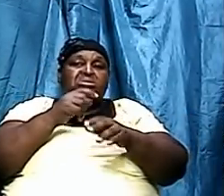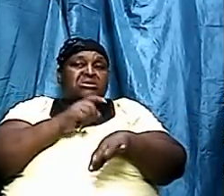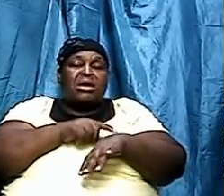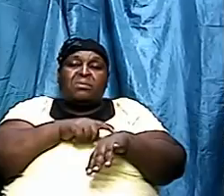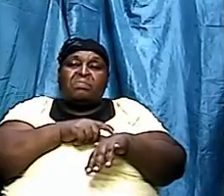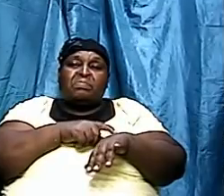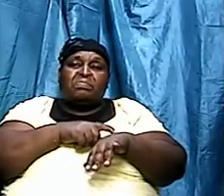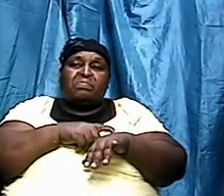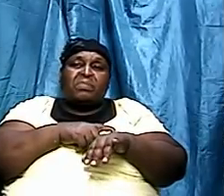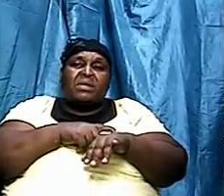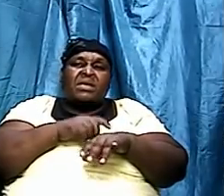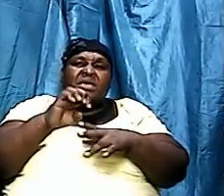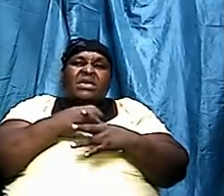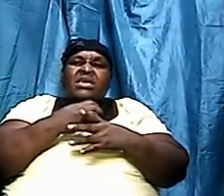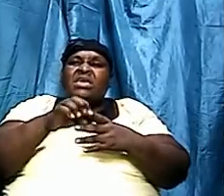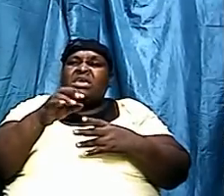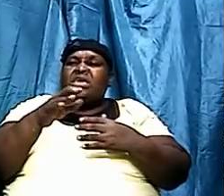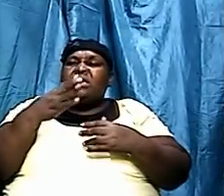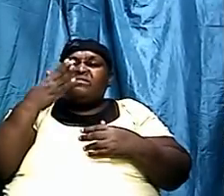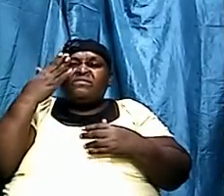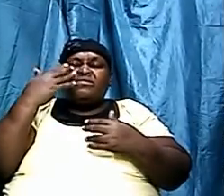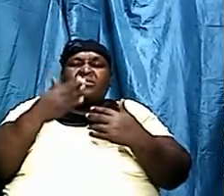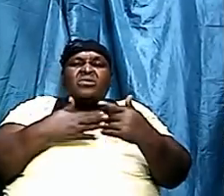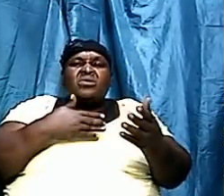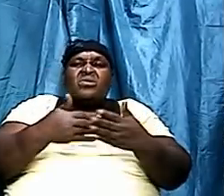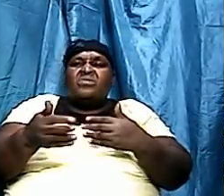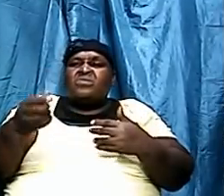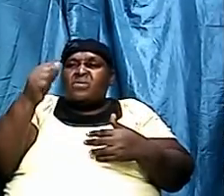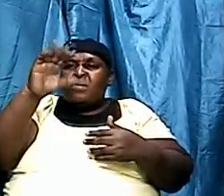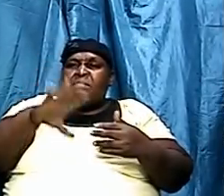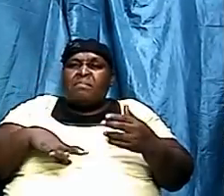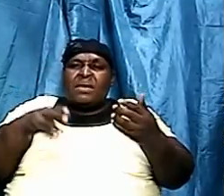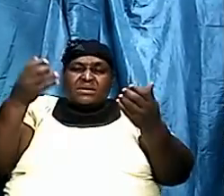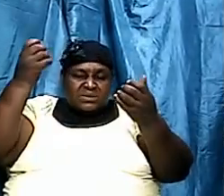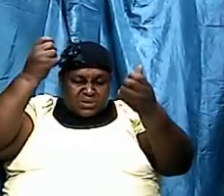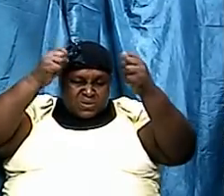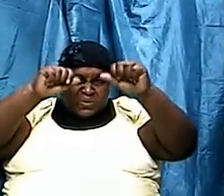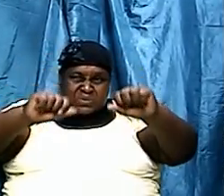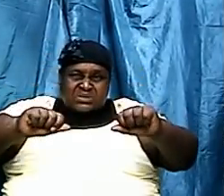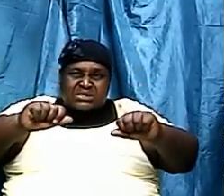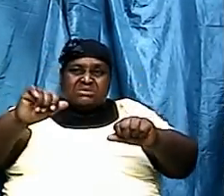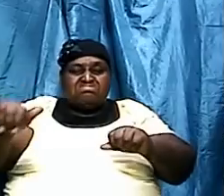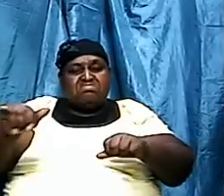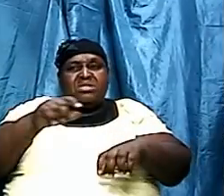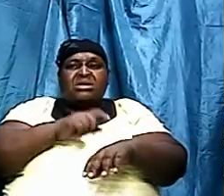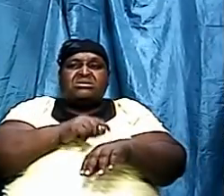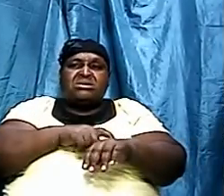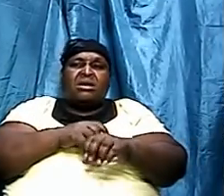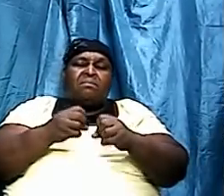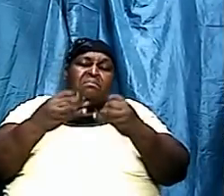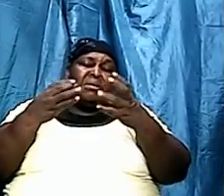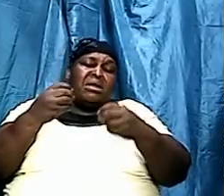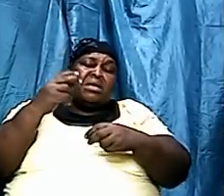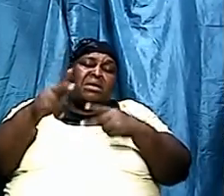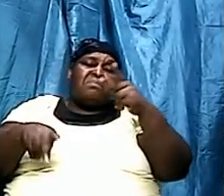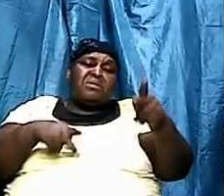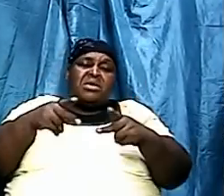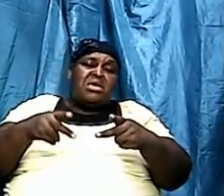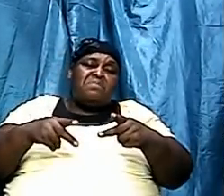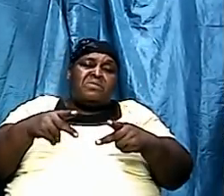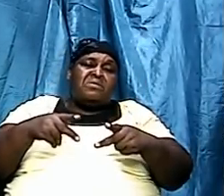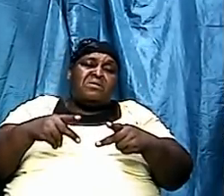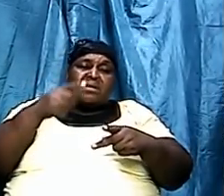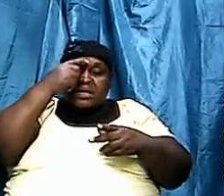and even though men doubted that time because many people didn't believe that the earth was grown many people even realized that